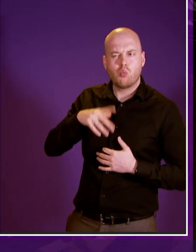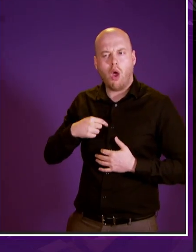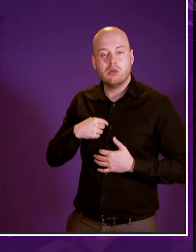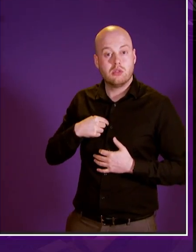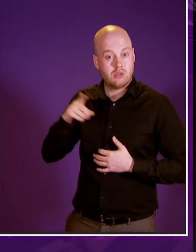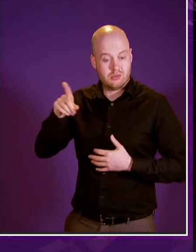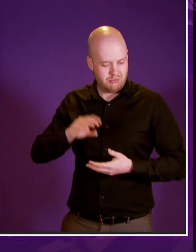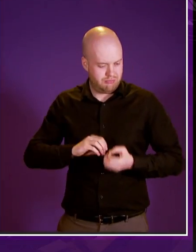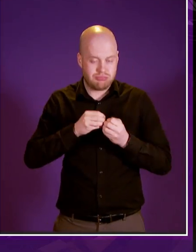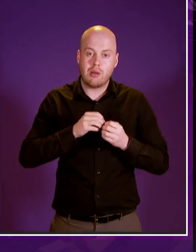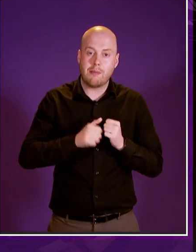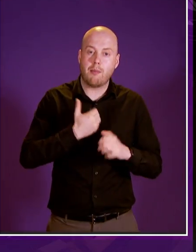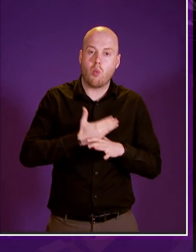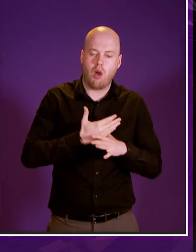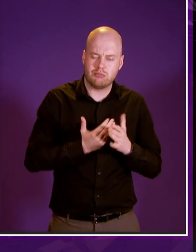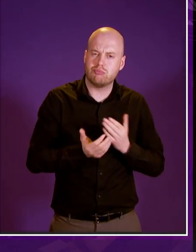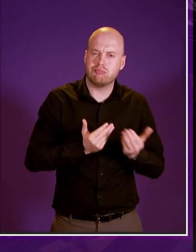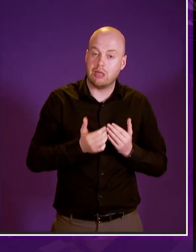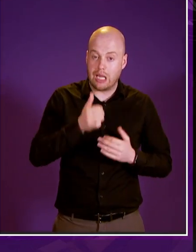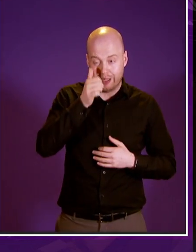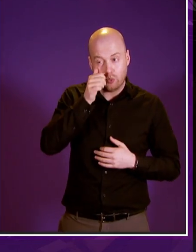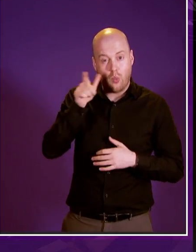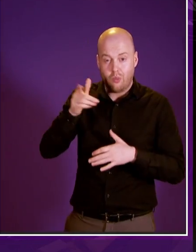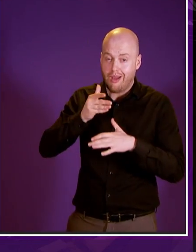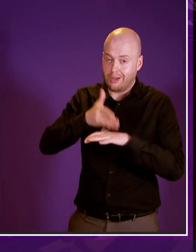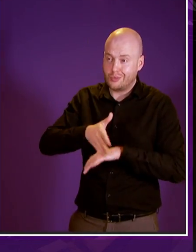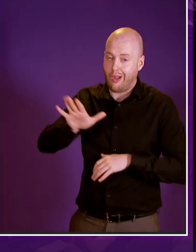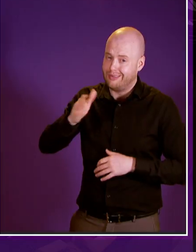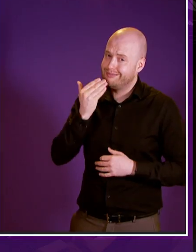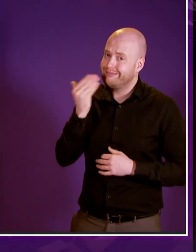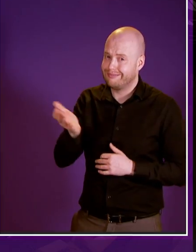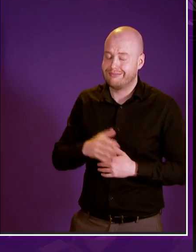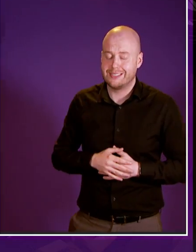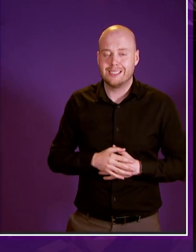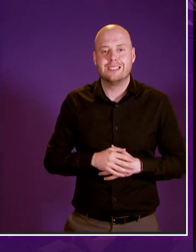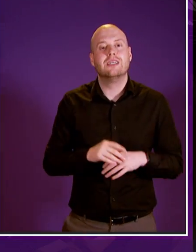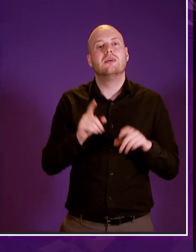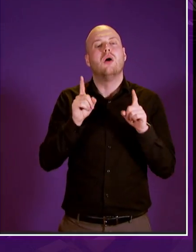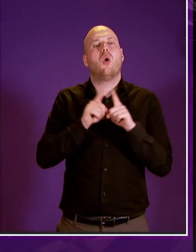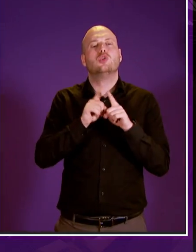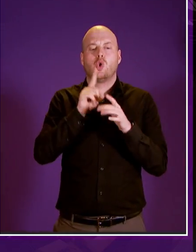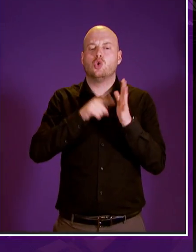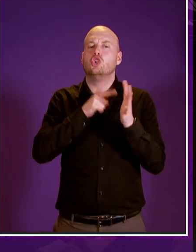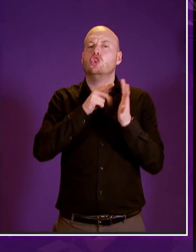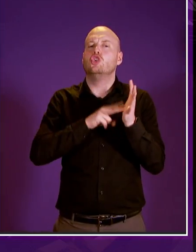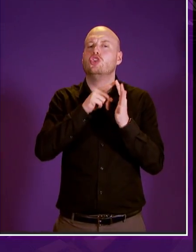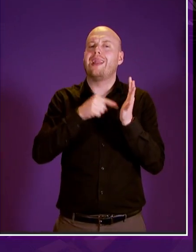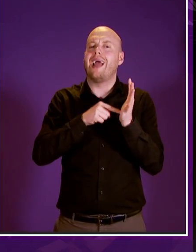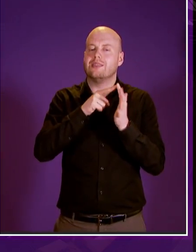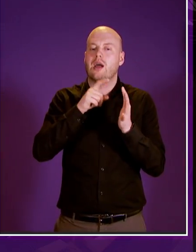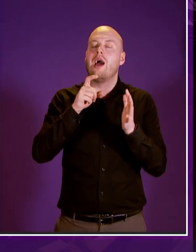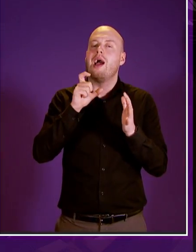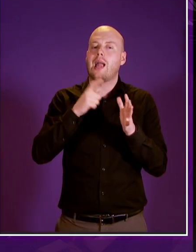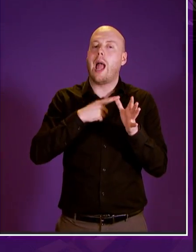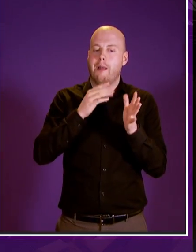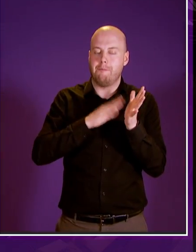magic and i know there's an awful lot of hard work behind that let's also put on record my thanks to jeanette campbell chris borland